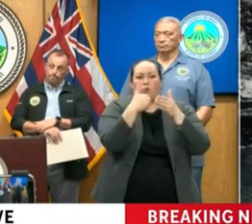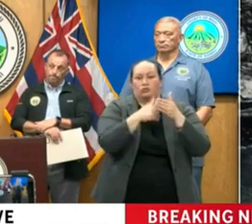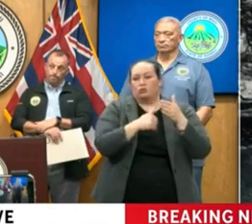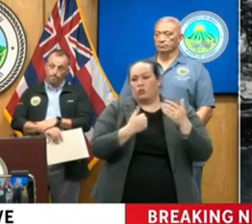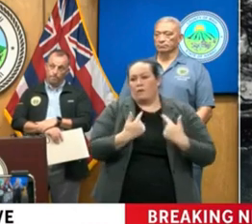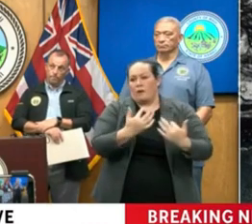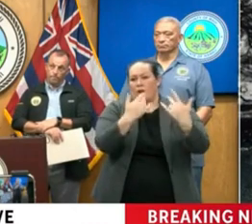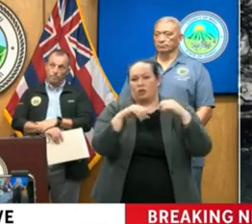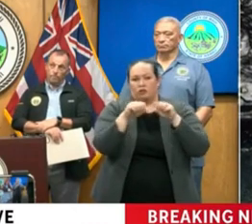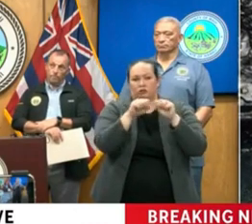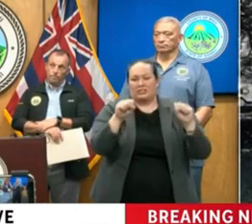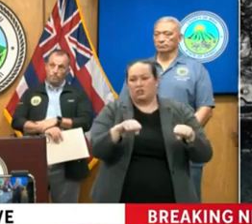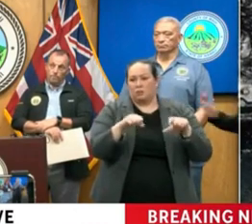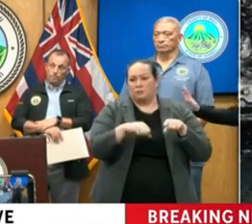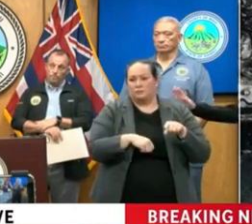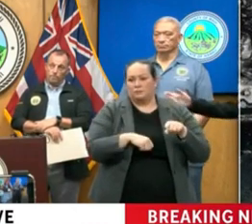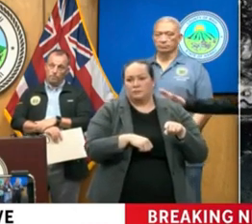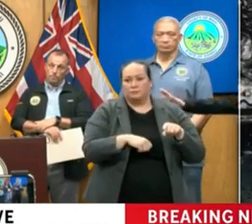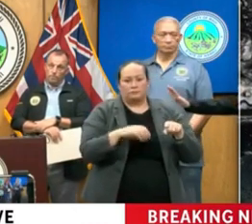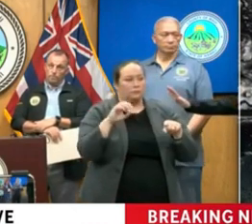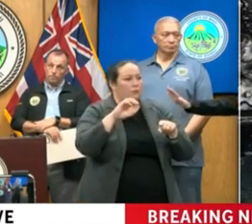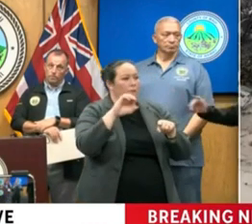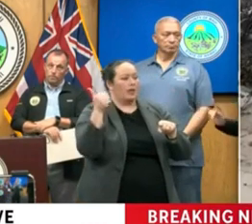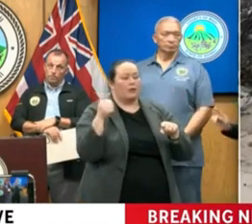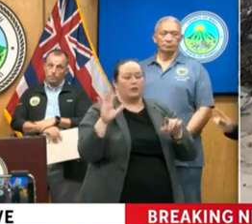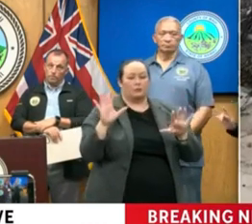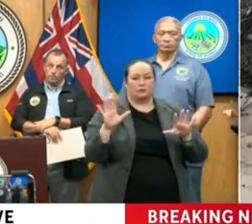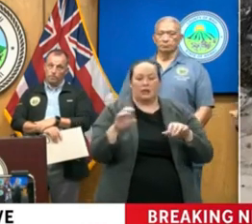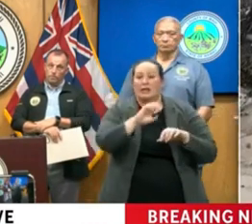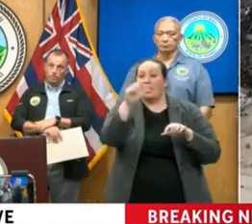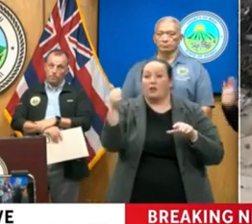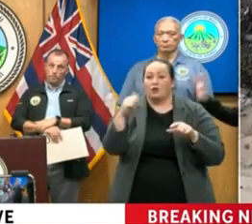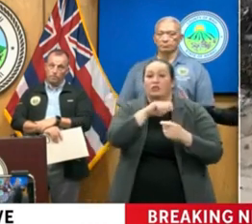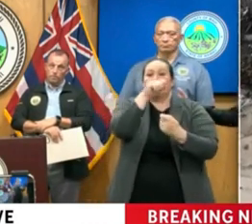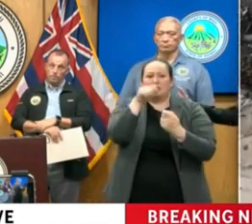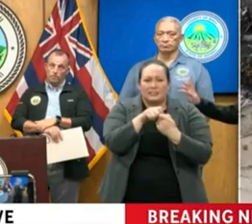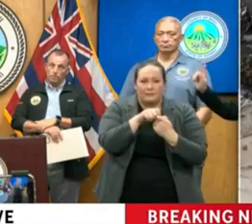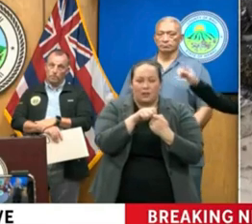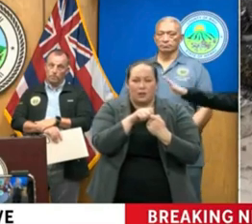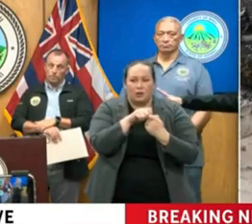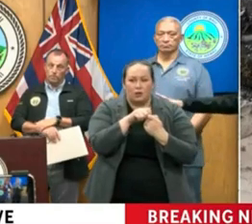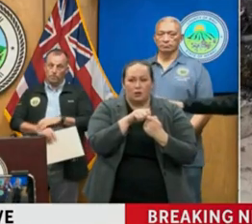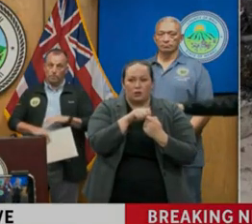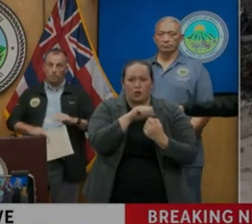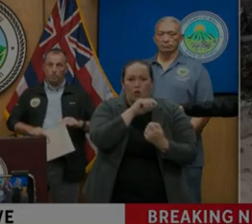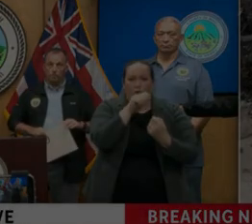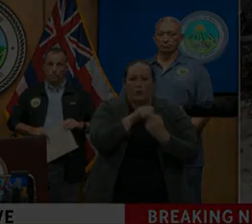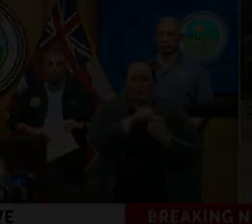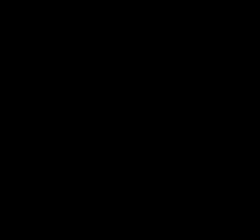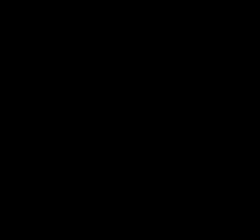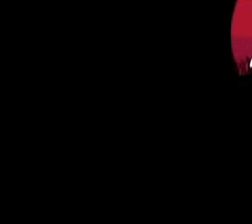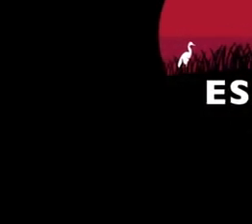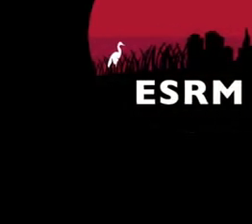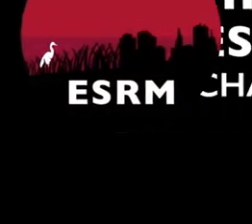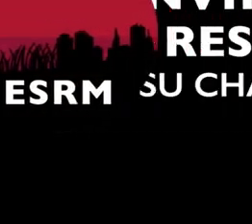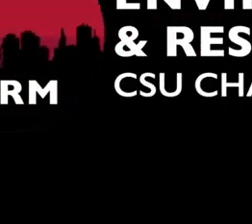So that kind of answers your question. Any other, before we let you go, any other specific questions related to this?